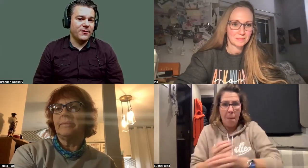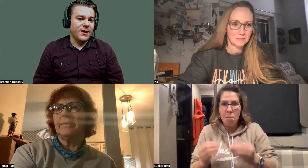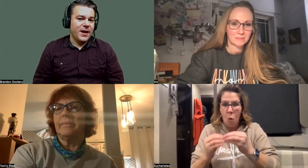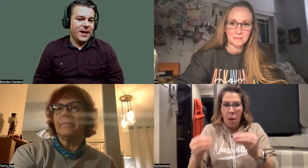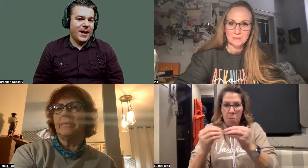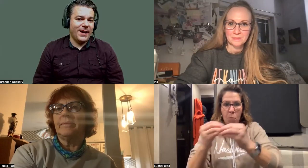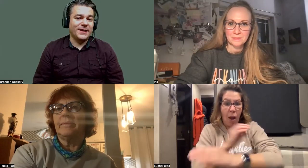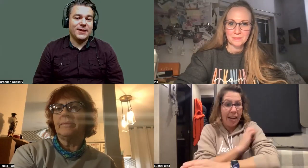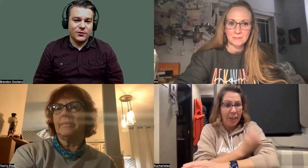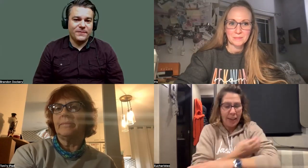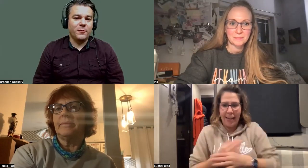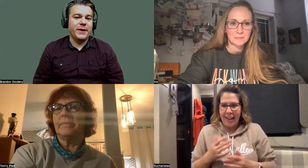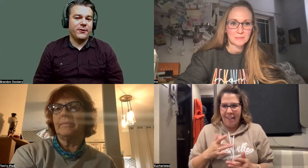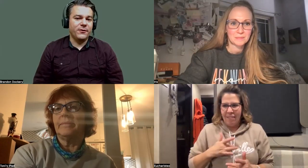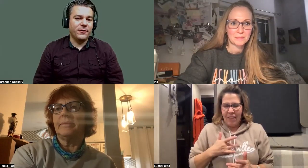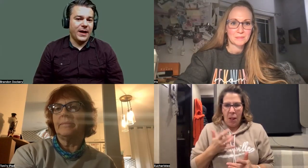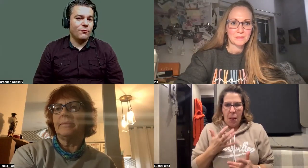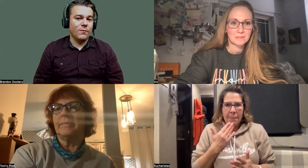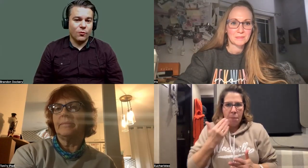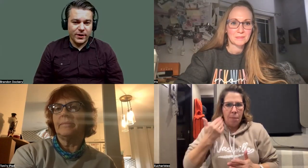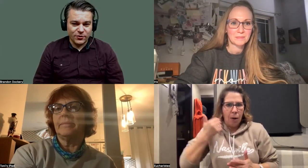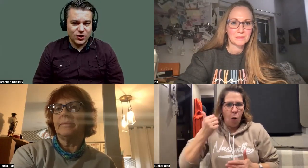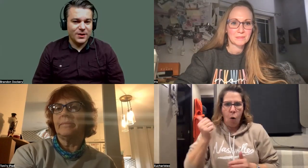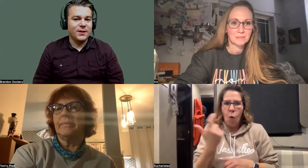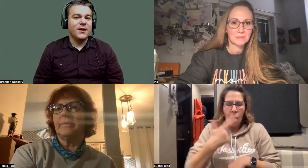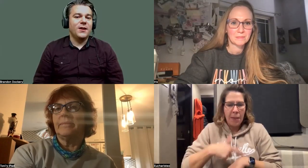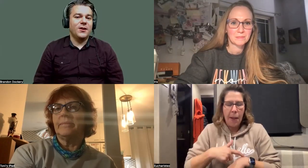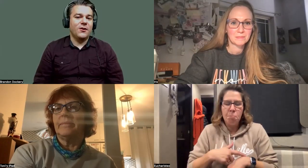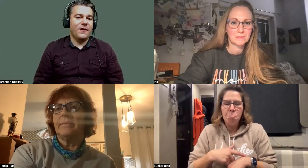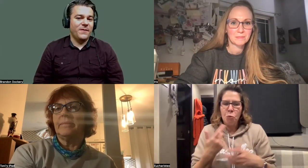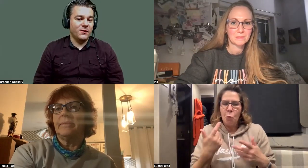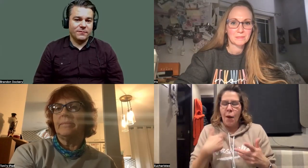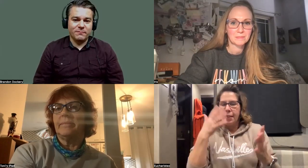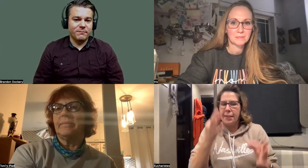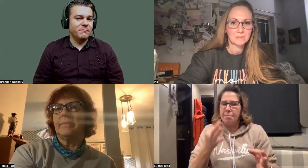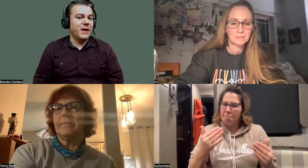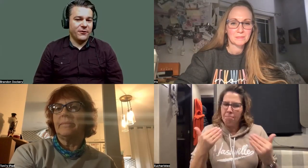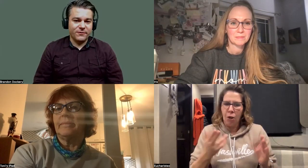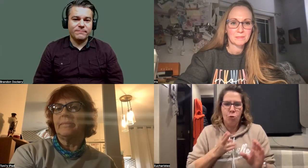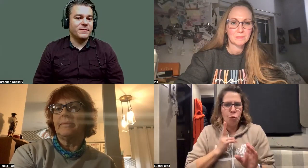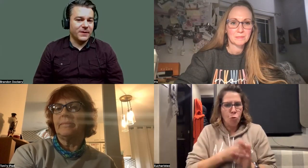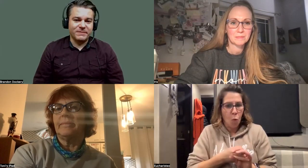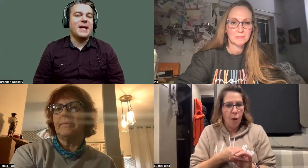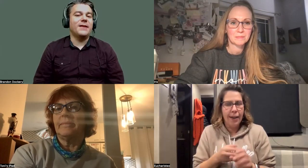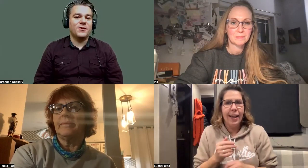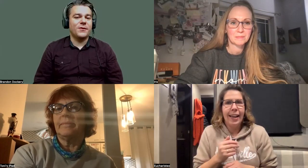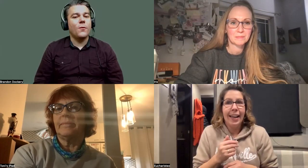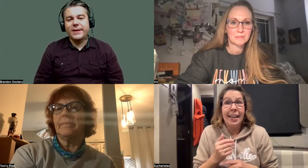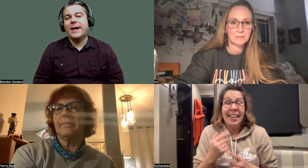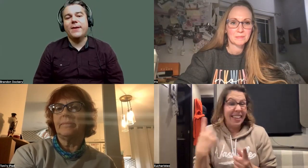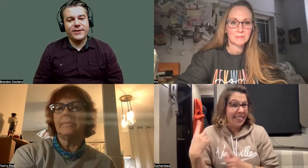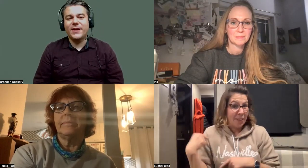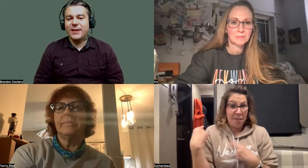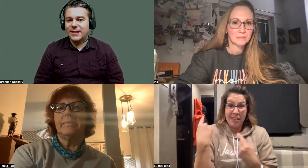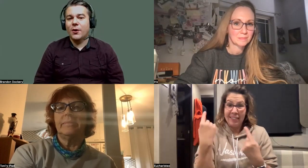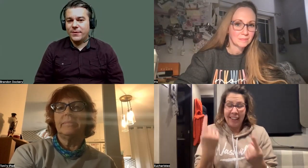later, and I continued to feel better. I had more and more energy. You know, I felt better daily. So I thought, well,